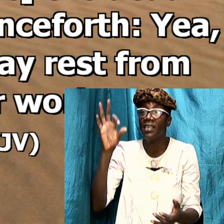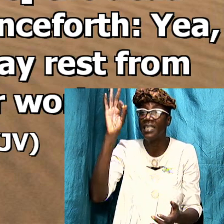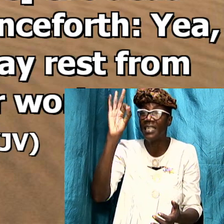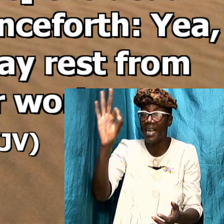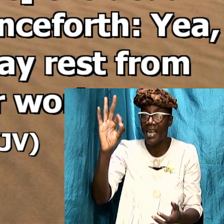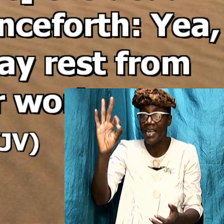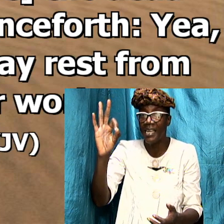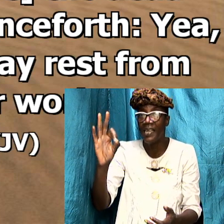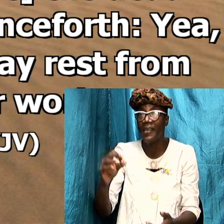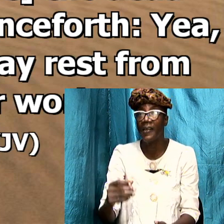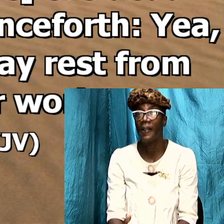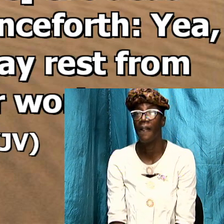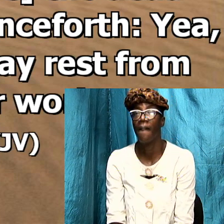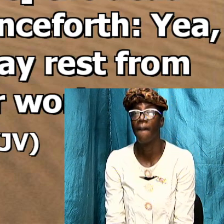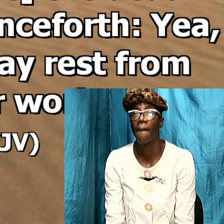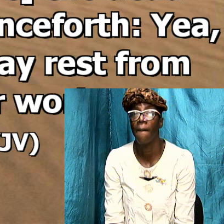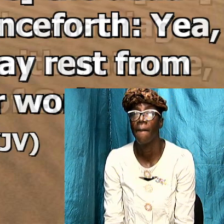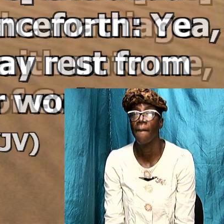verse 9